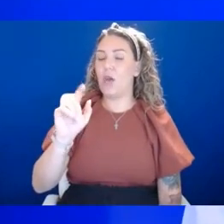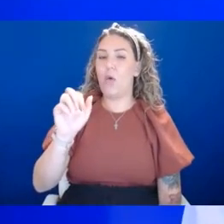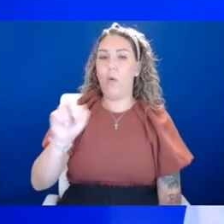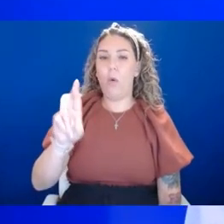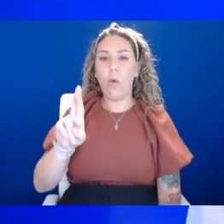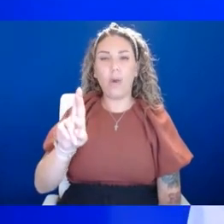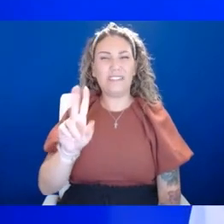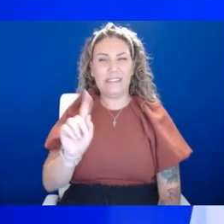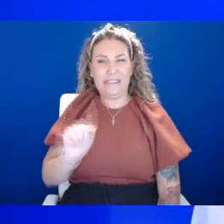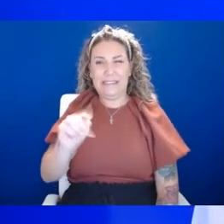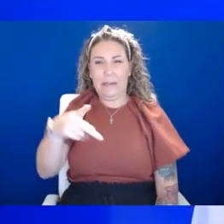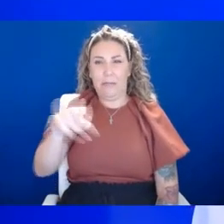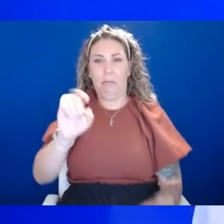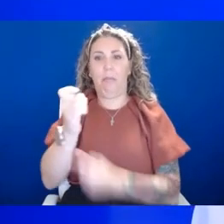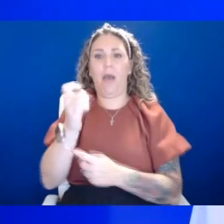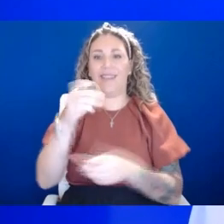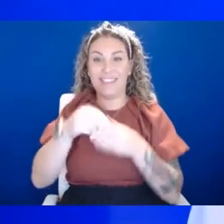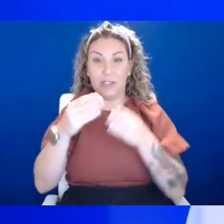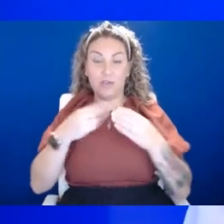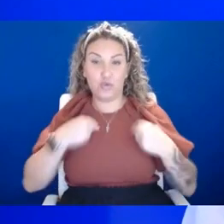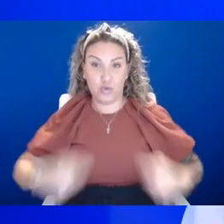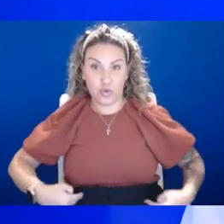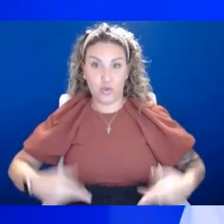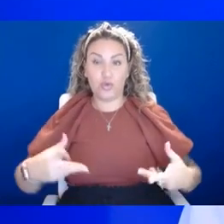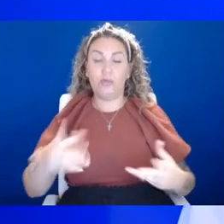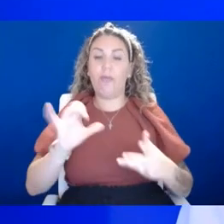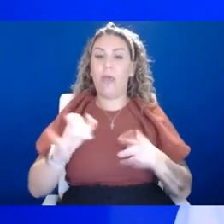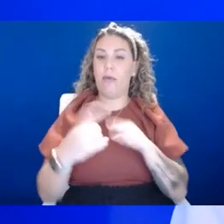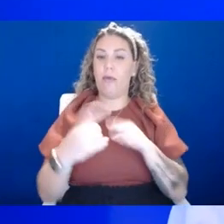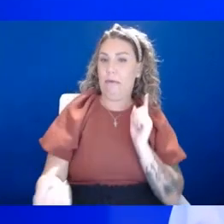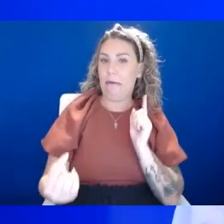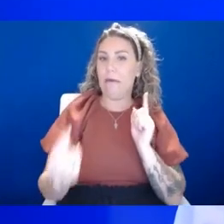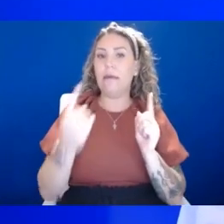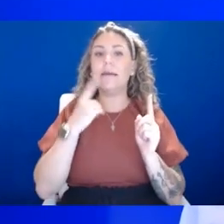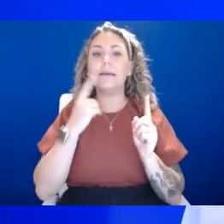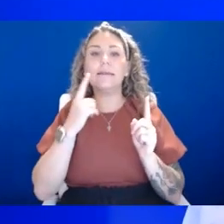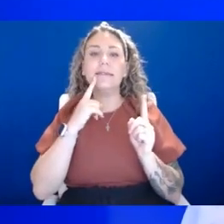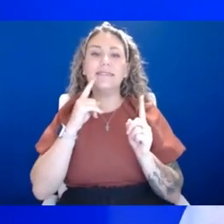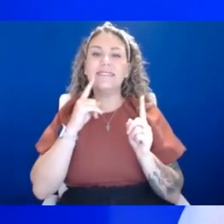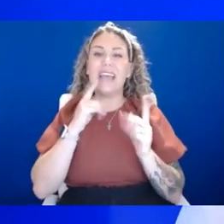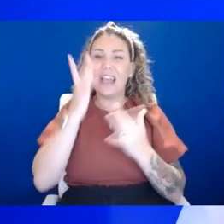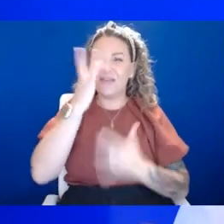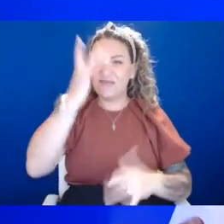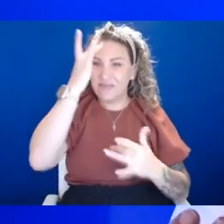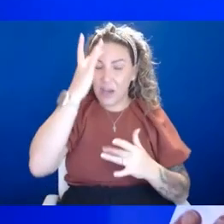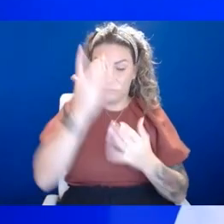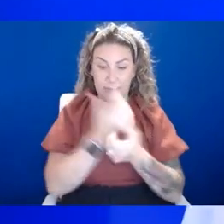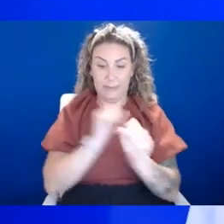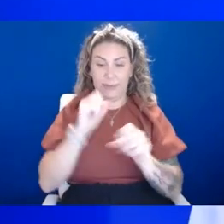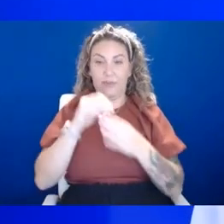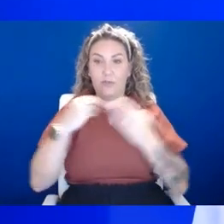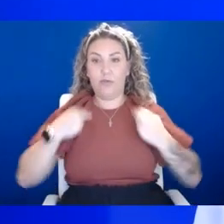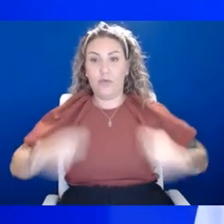We know that that antiviral is safe from safety studies in humans, but as far as doing the actual, uh, analysis